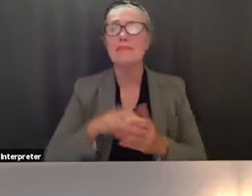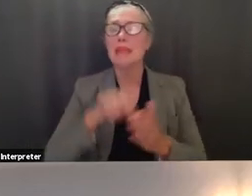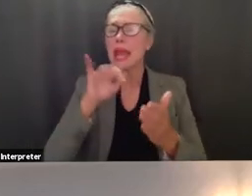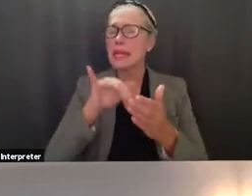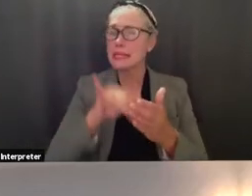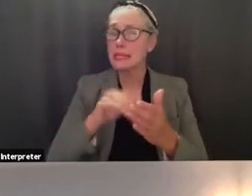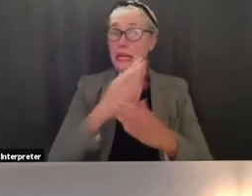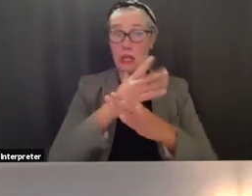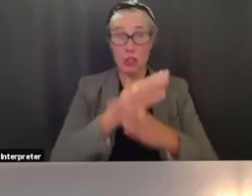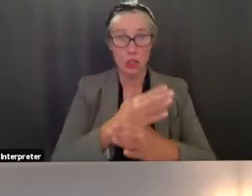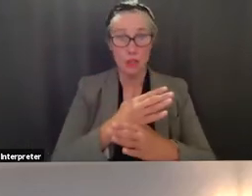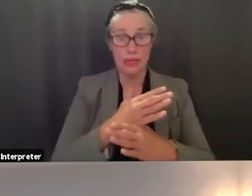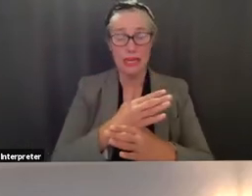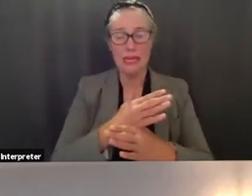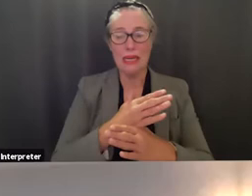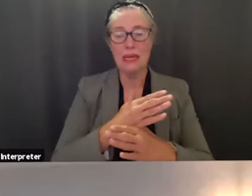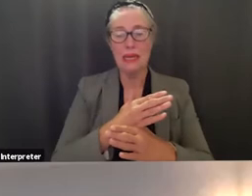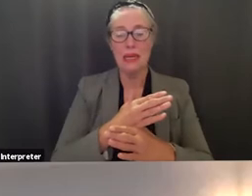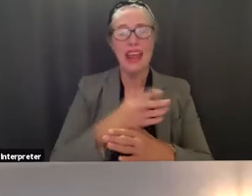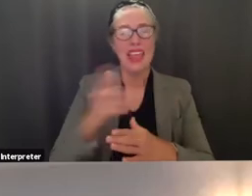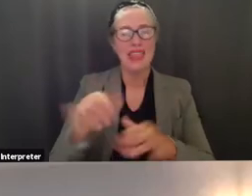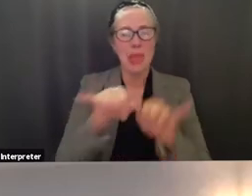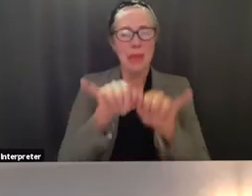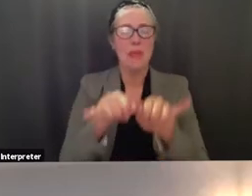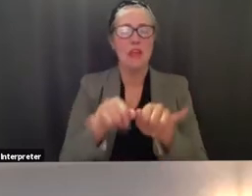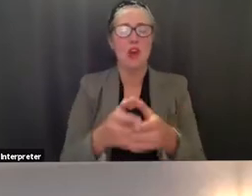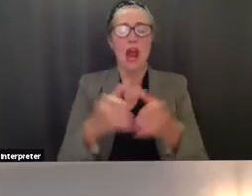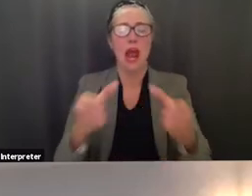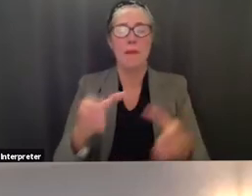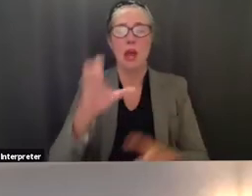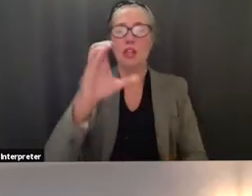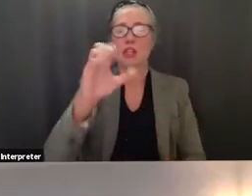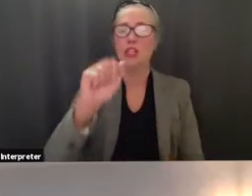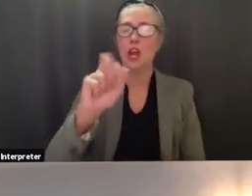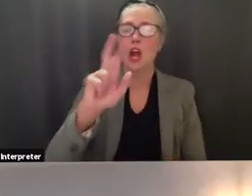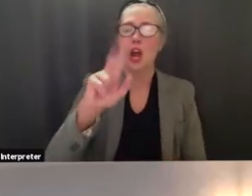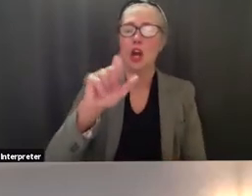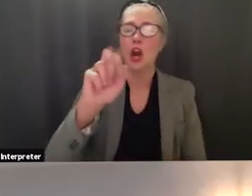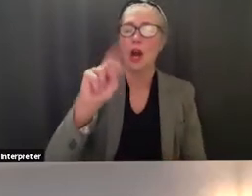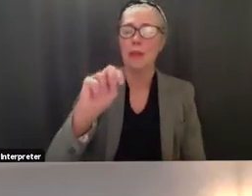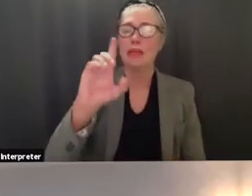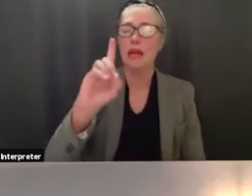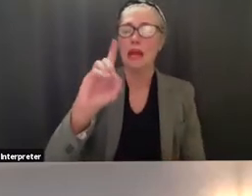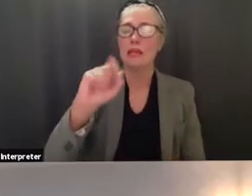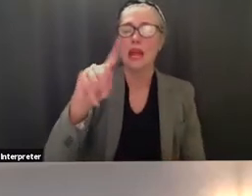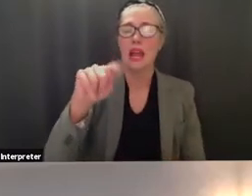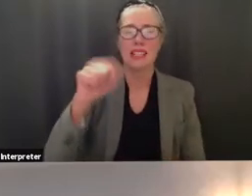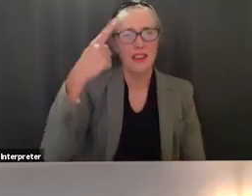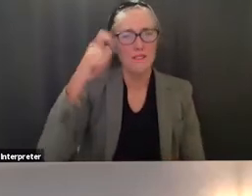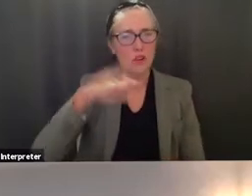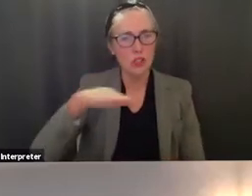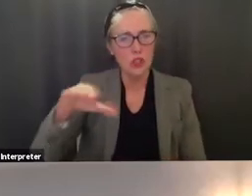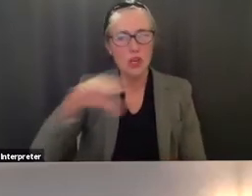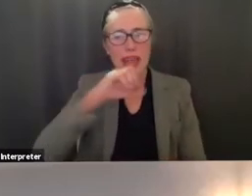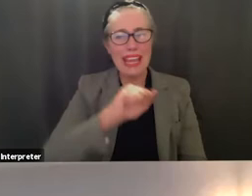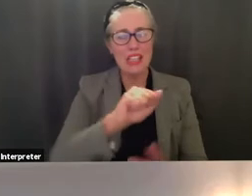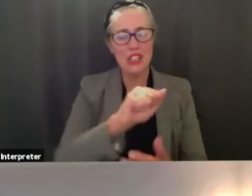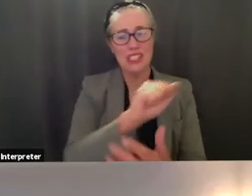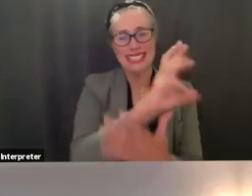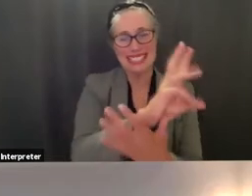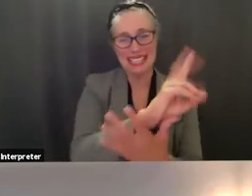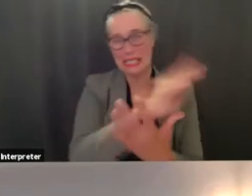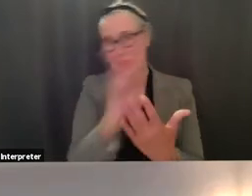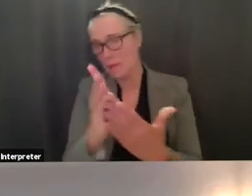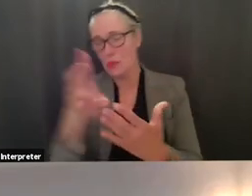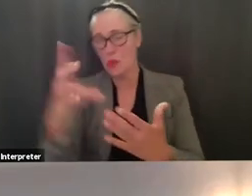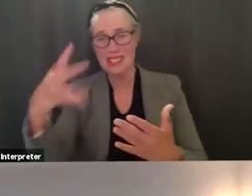germany that measure carbon dioxide levels in 45 children aged 6 to 17 while